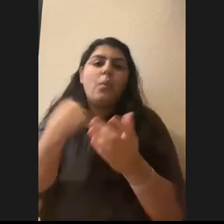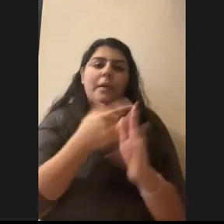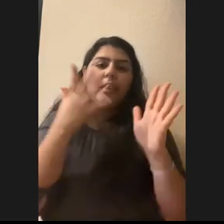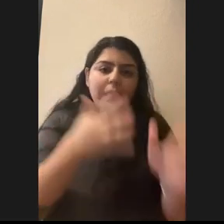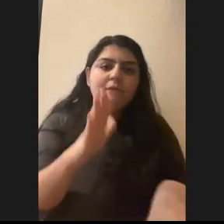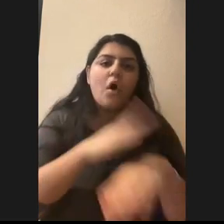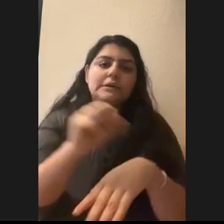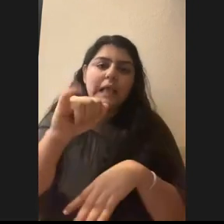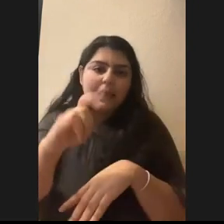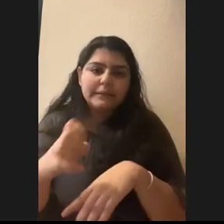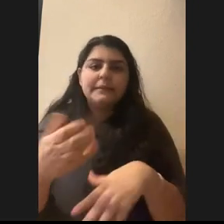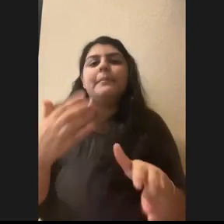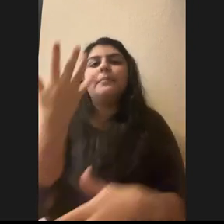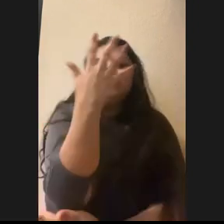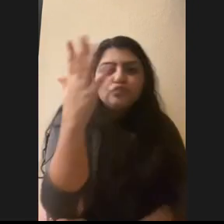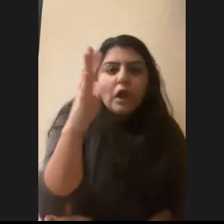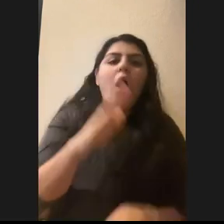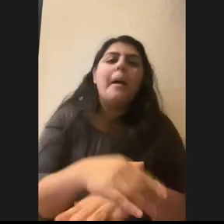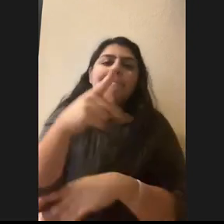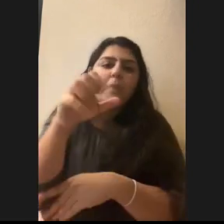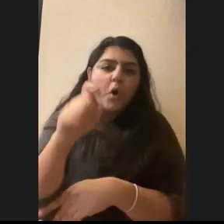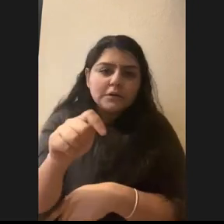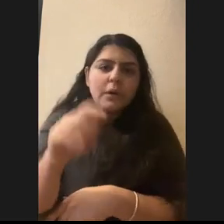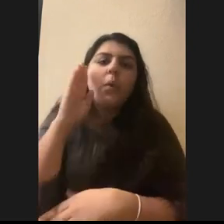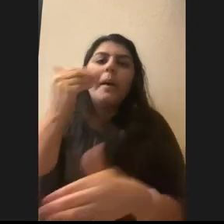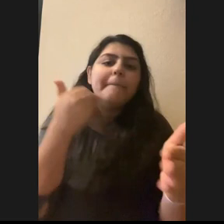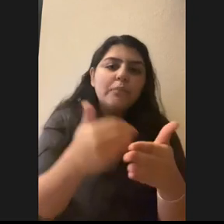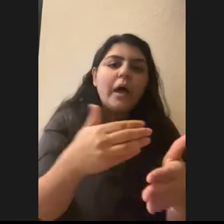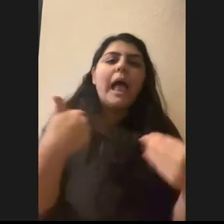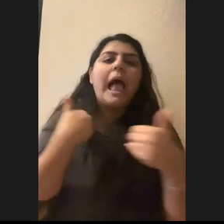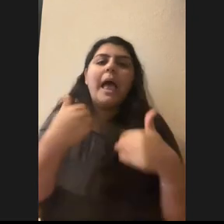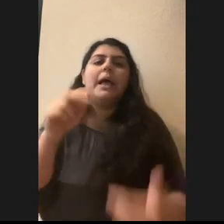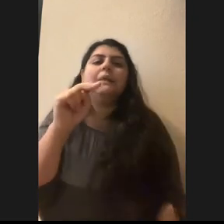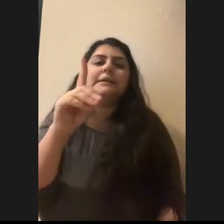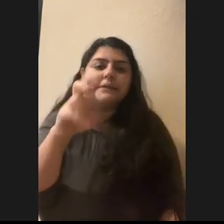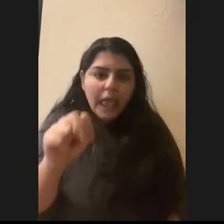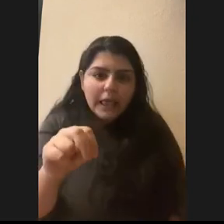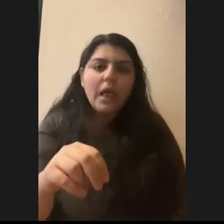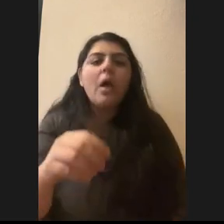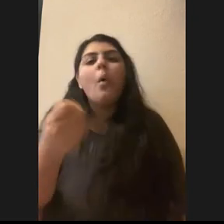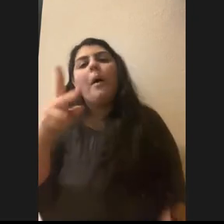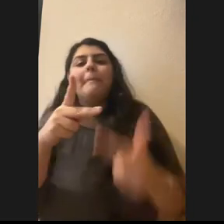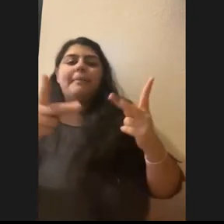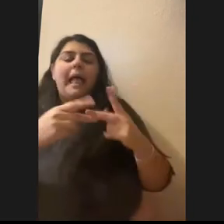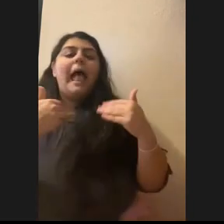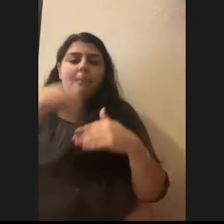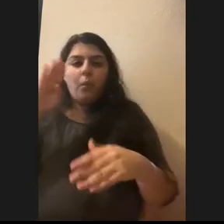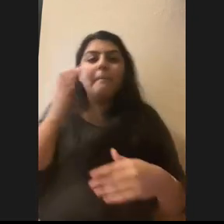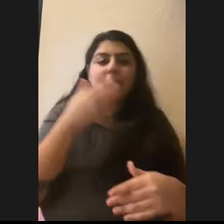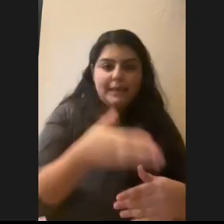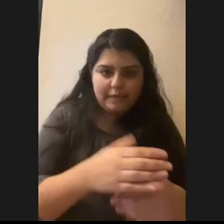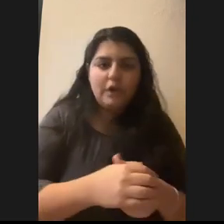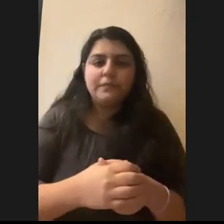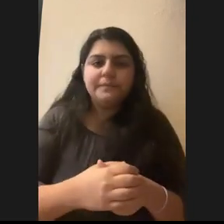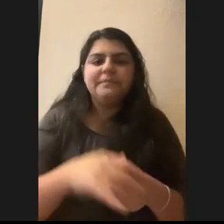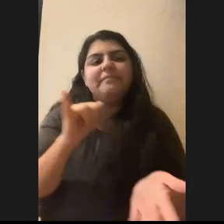tree or on a post, and we'll put it near an animal's den or a place we know the animal's going to be. And that's a hands-off way